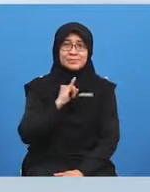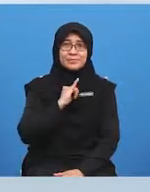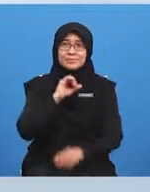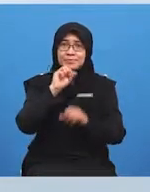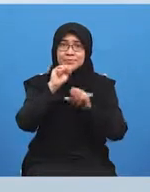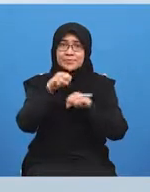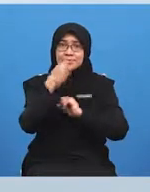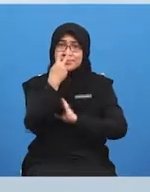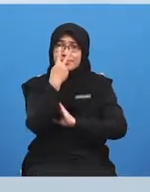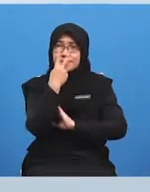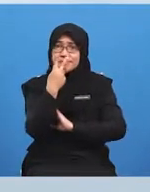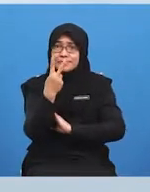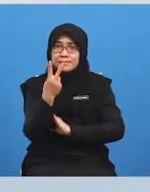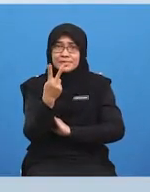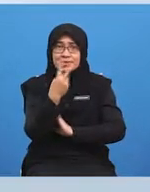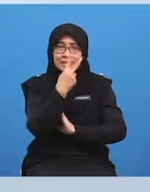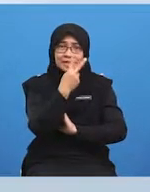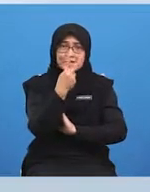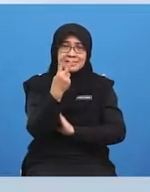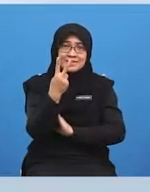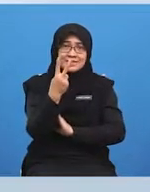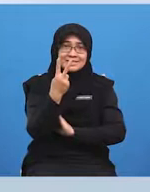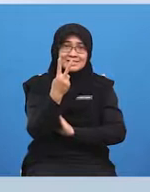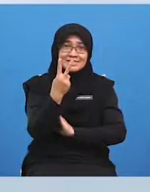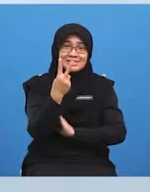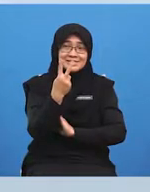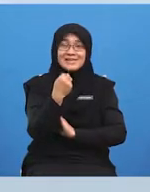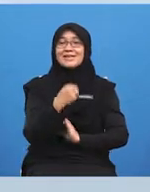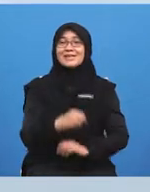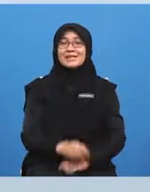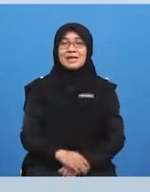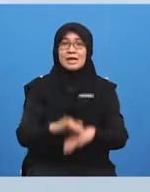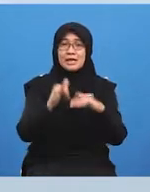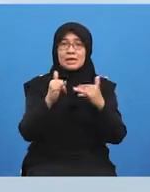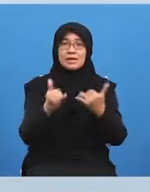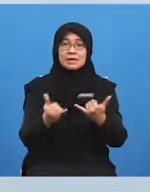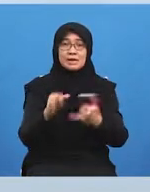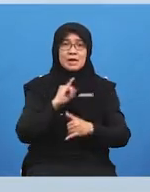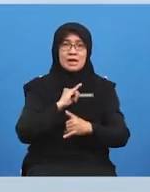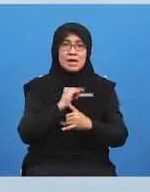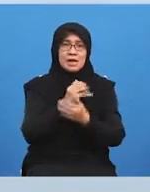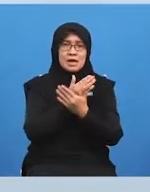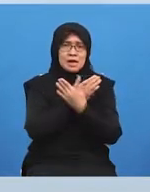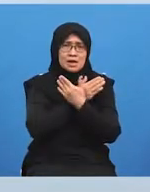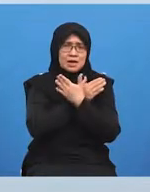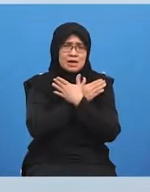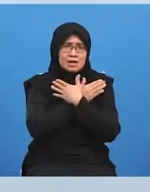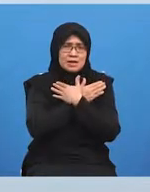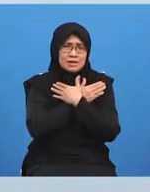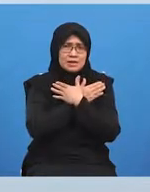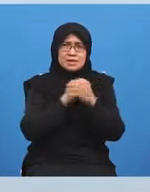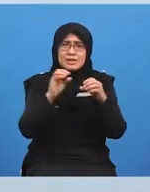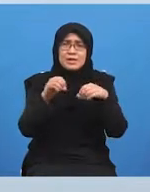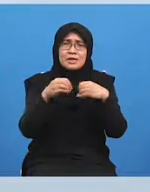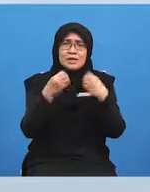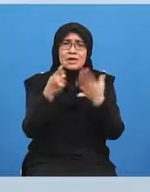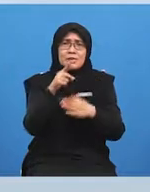see them oh i can see them once again once again now i love how all of